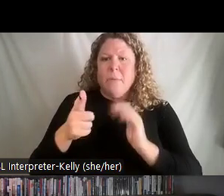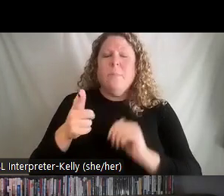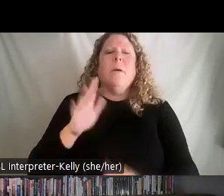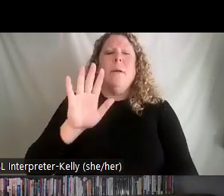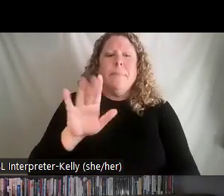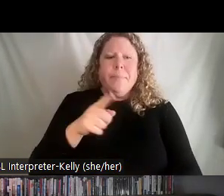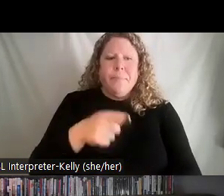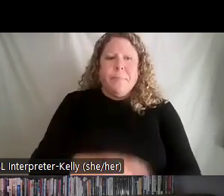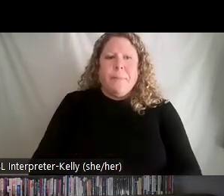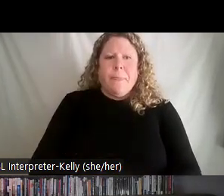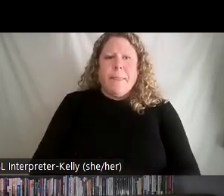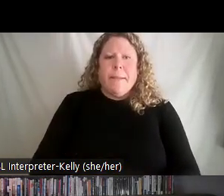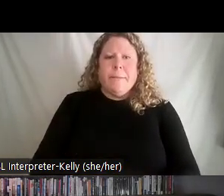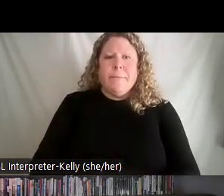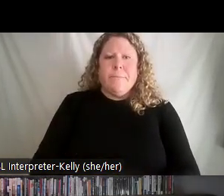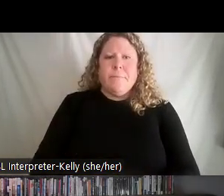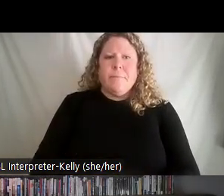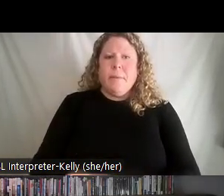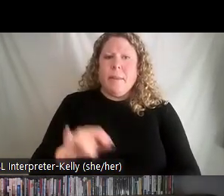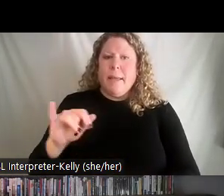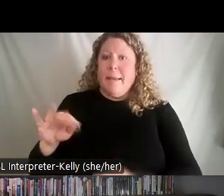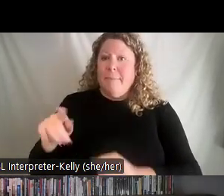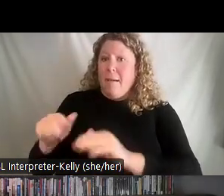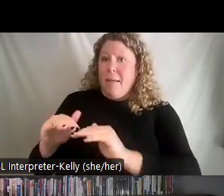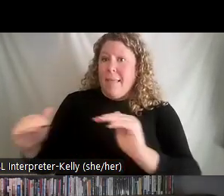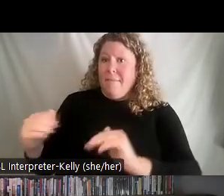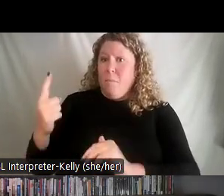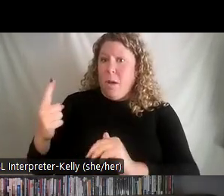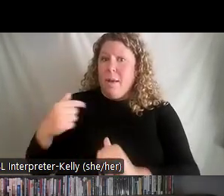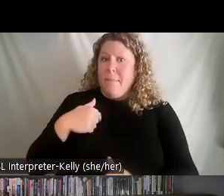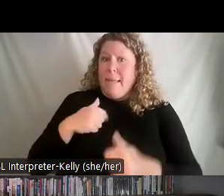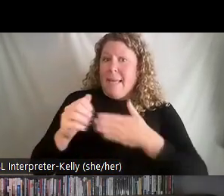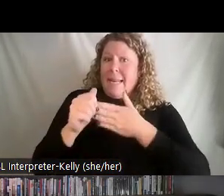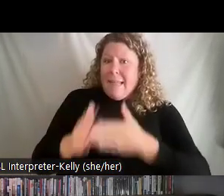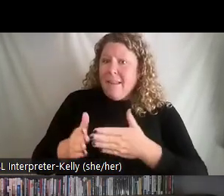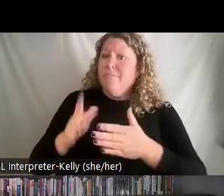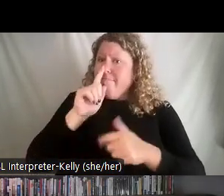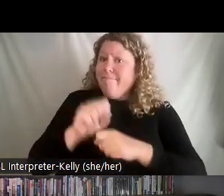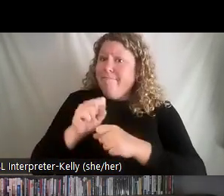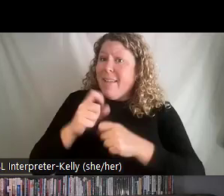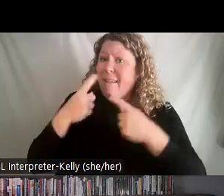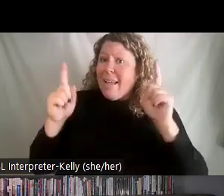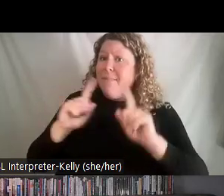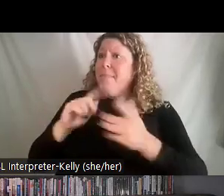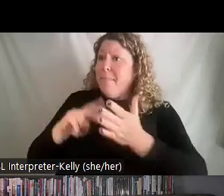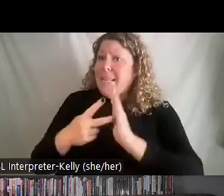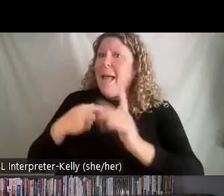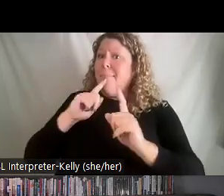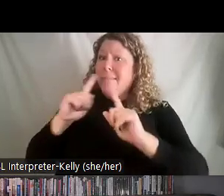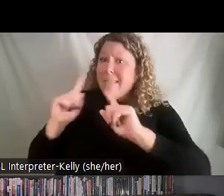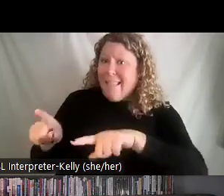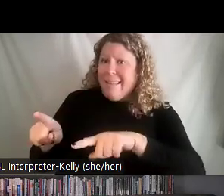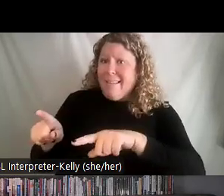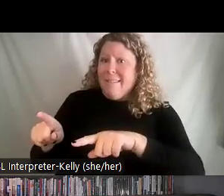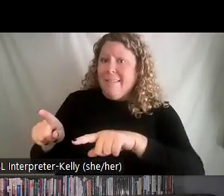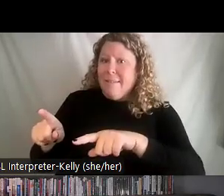Effective at a level one, as you're showing up for that leadership style one, it is directing. It is telling. It's guiding. It's directing. It's establishing. What